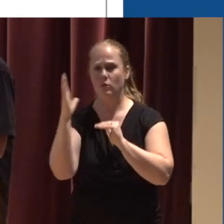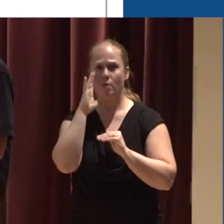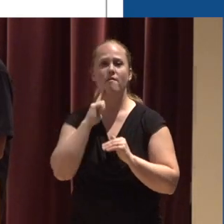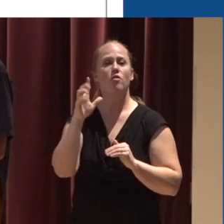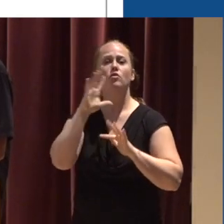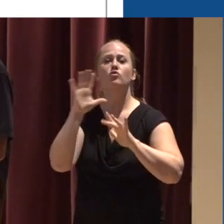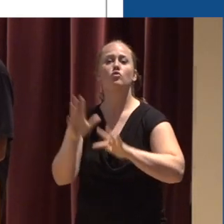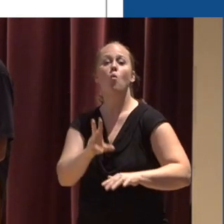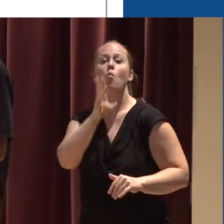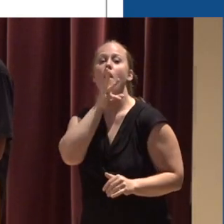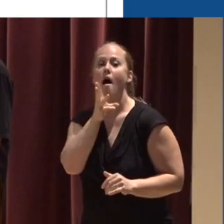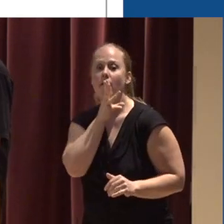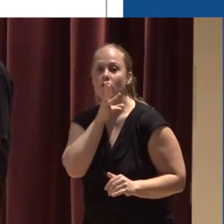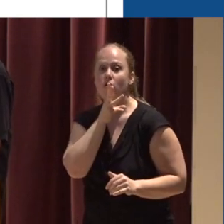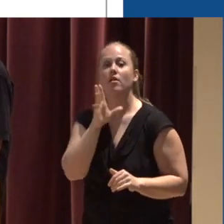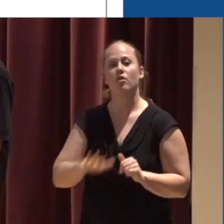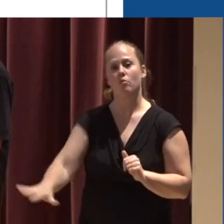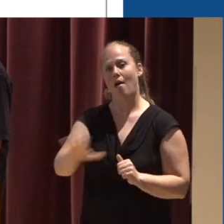throughout the watershed